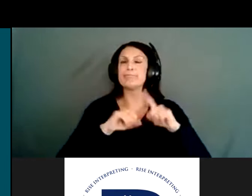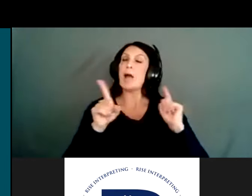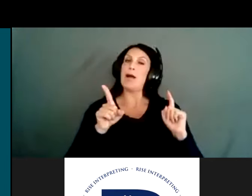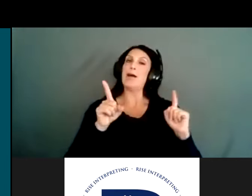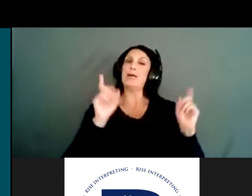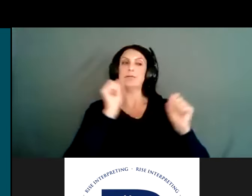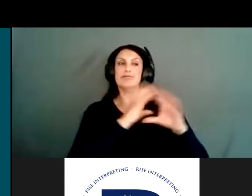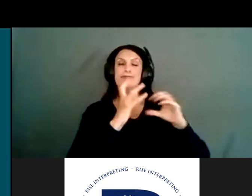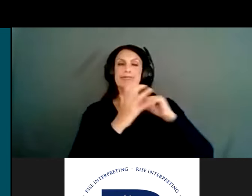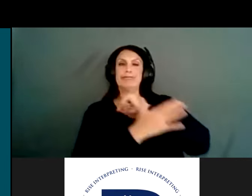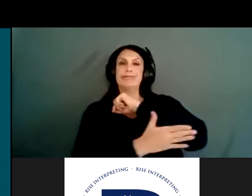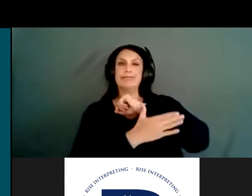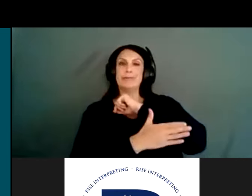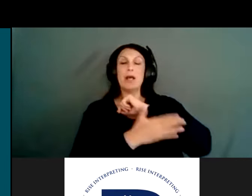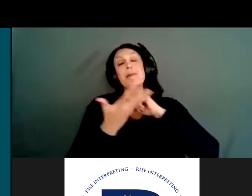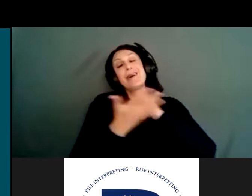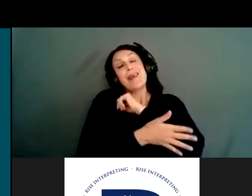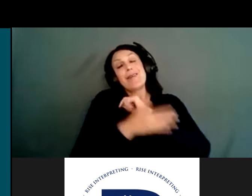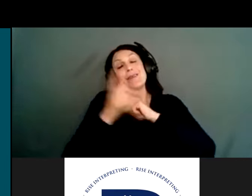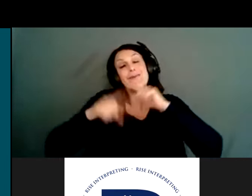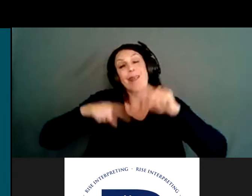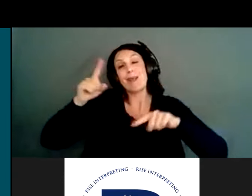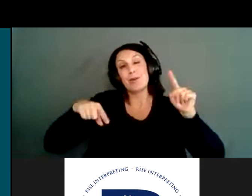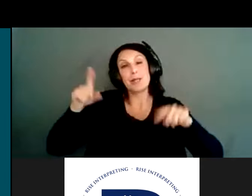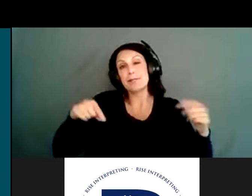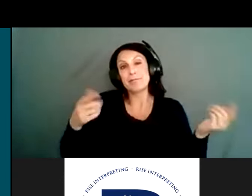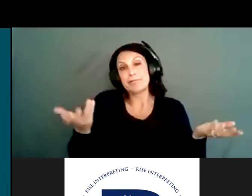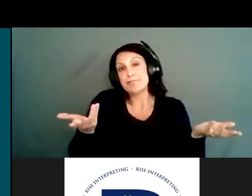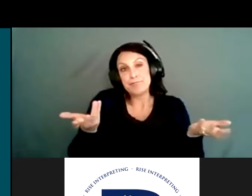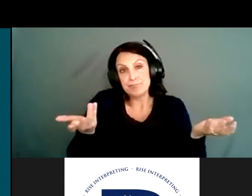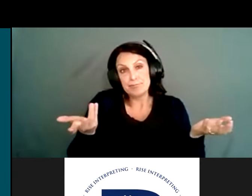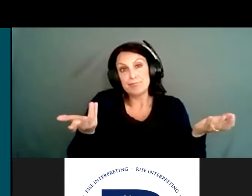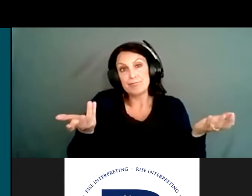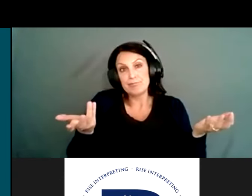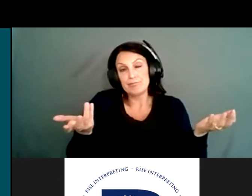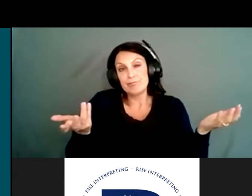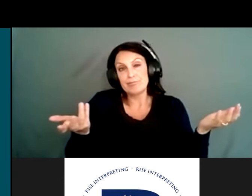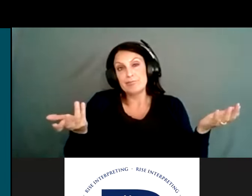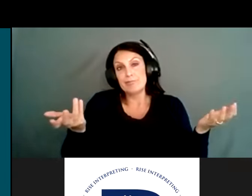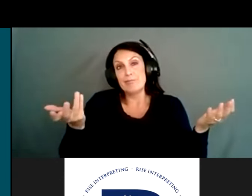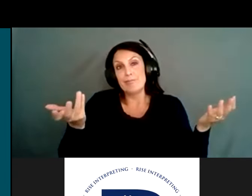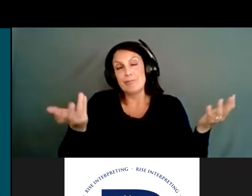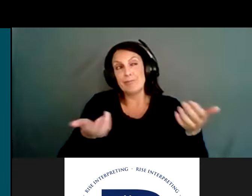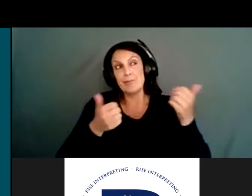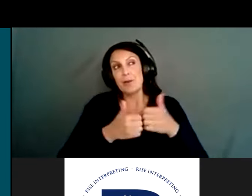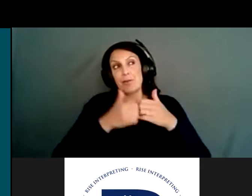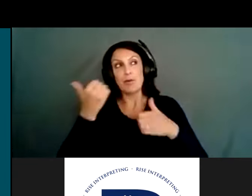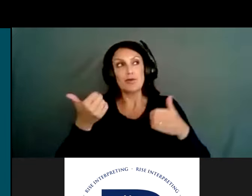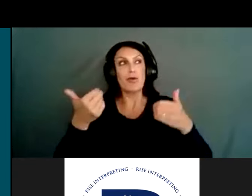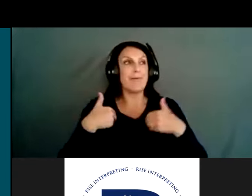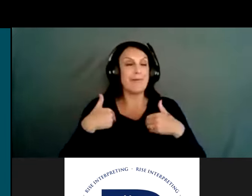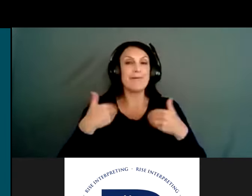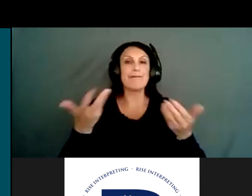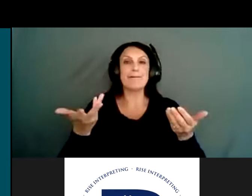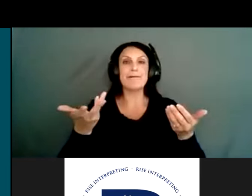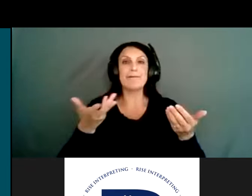But also some counties vary, right? Some parts of your county are, you know, mostly urban, but you also have some very rural